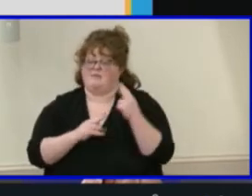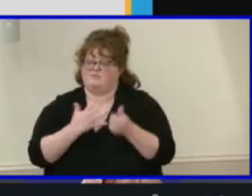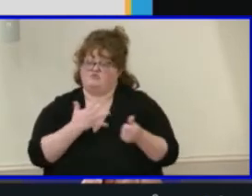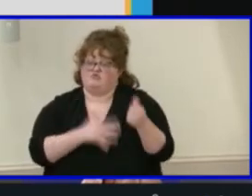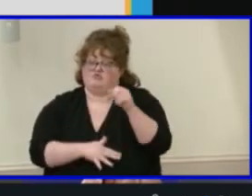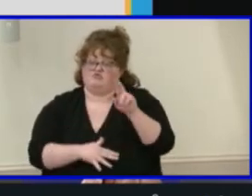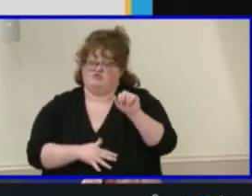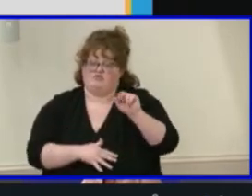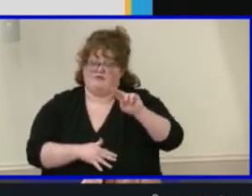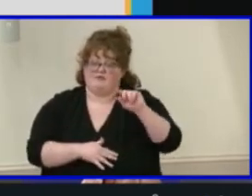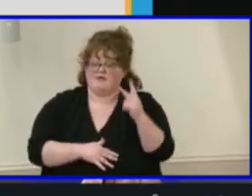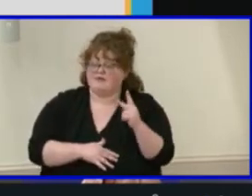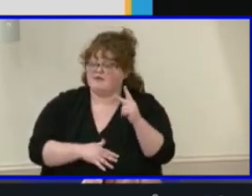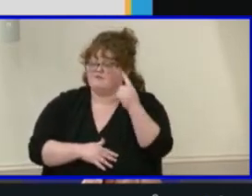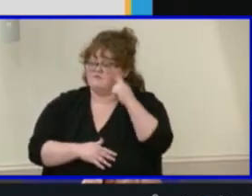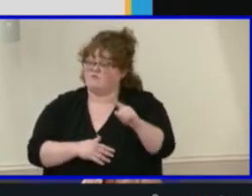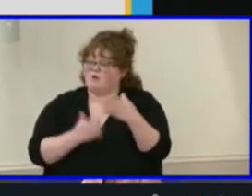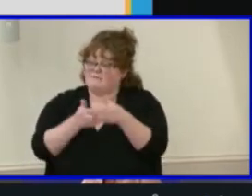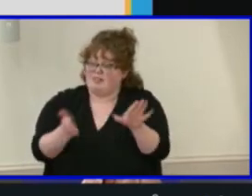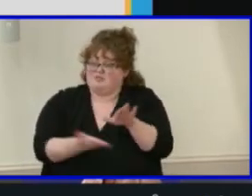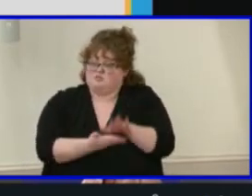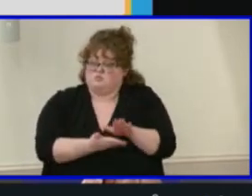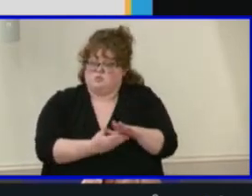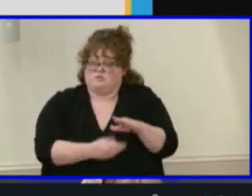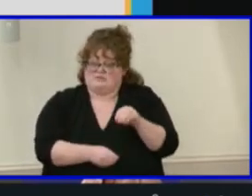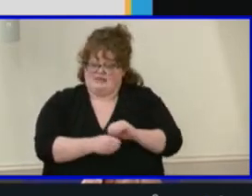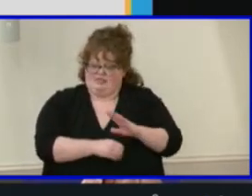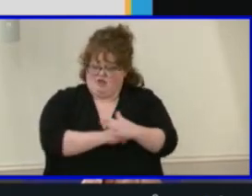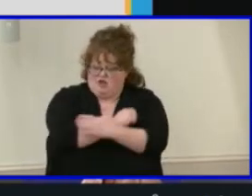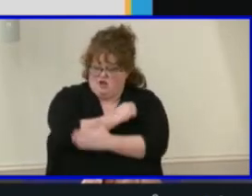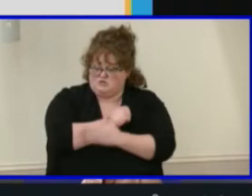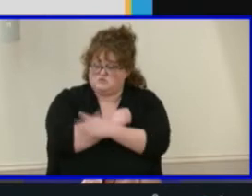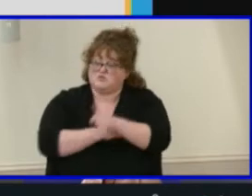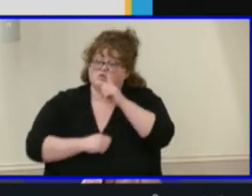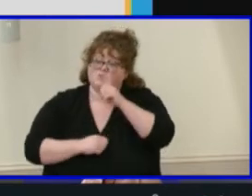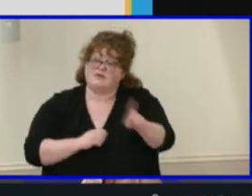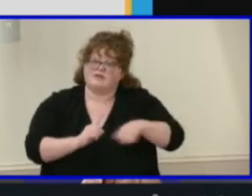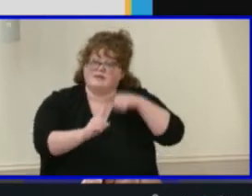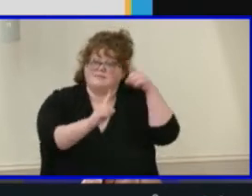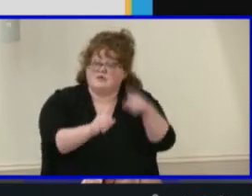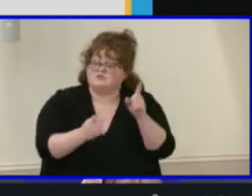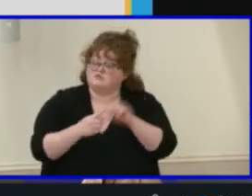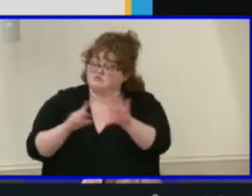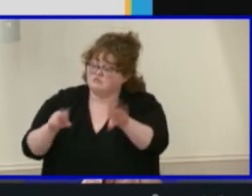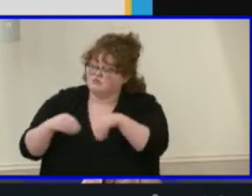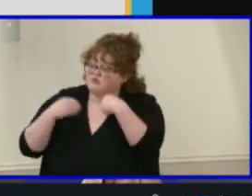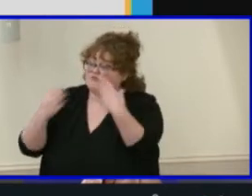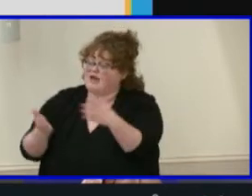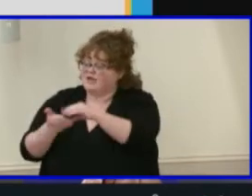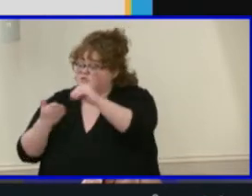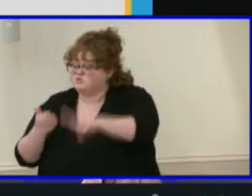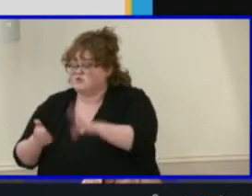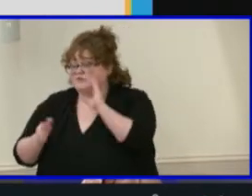Maggie Walker's mission shares they will develop lifelong learners who embrace the responsibility of citizenship, the value of